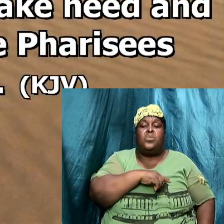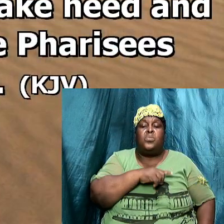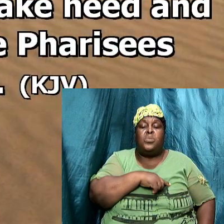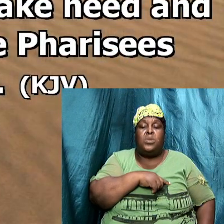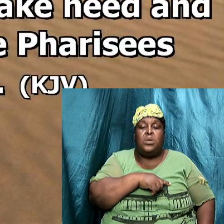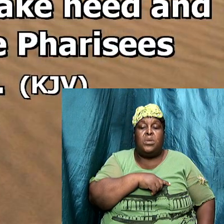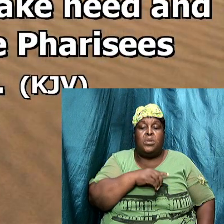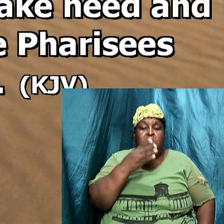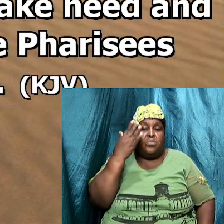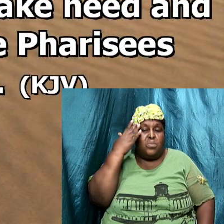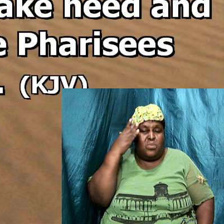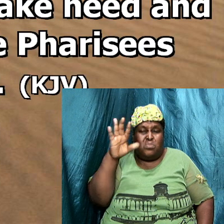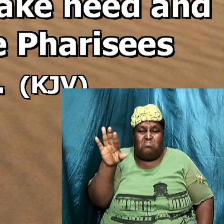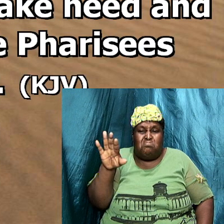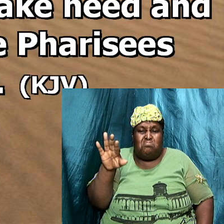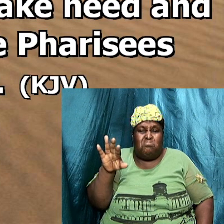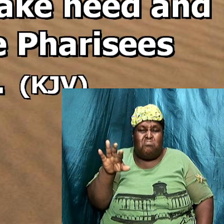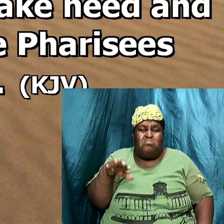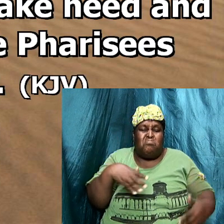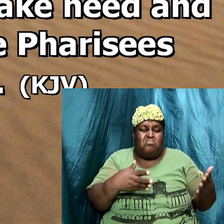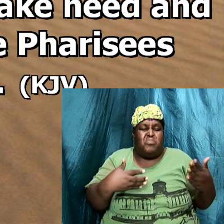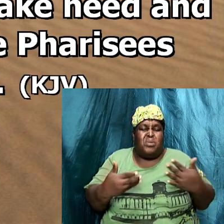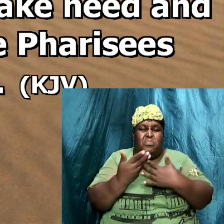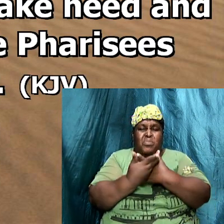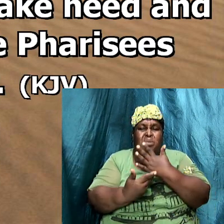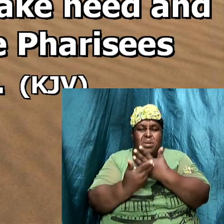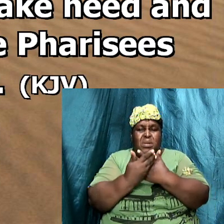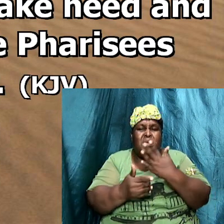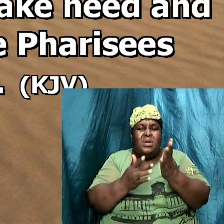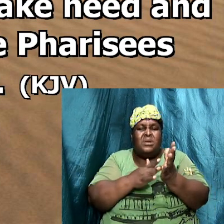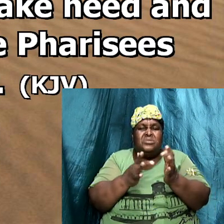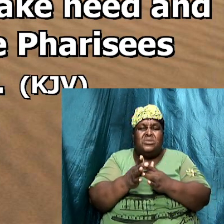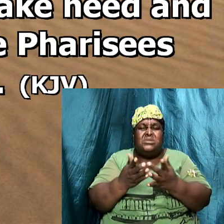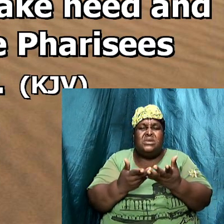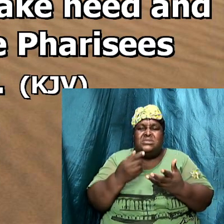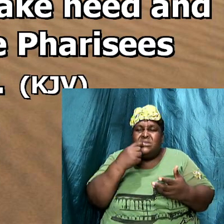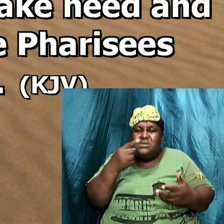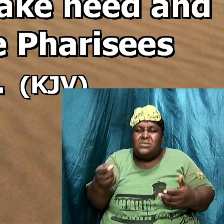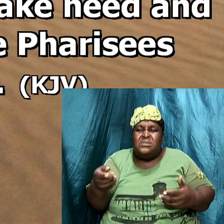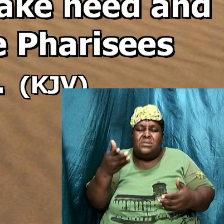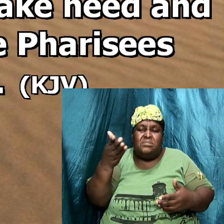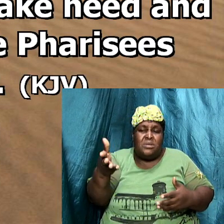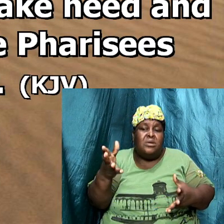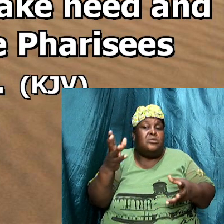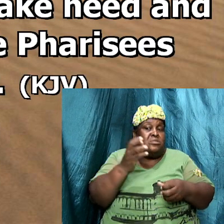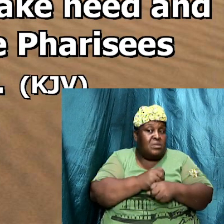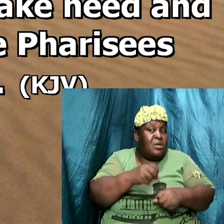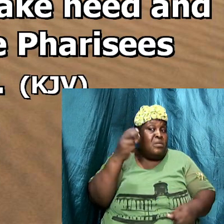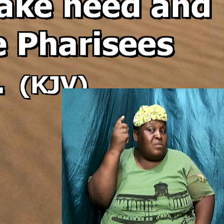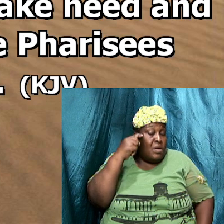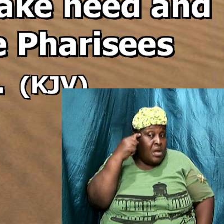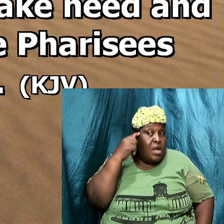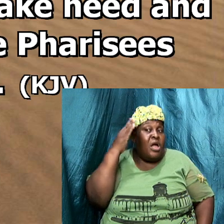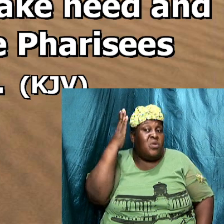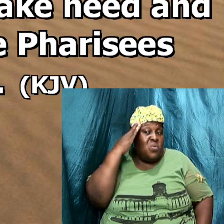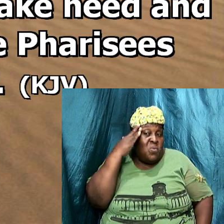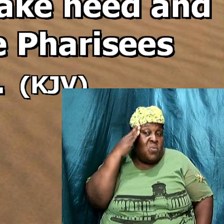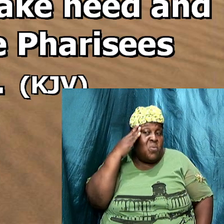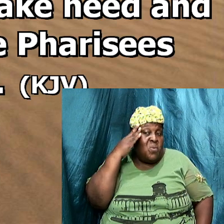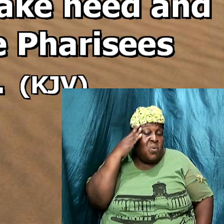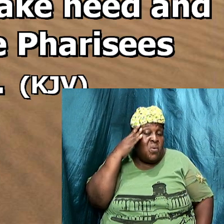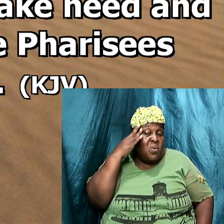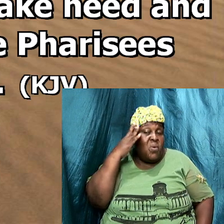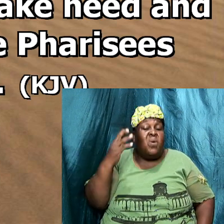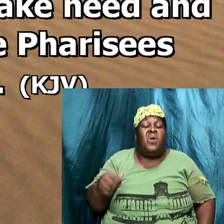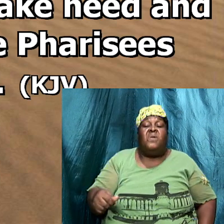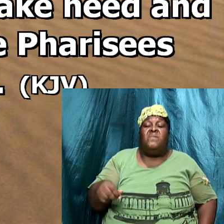not bring any bread then Jesus said unto them take heed and beware of the living of